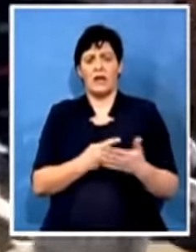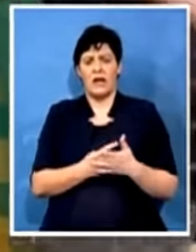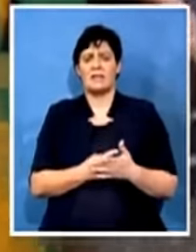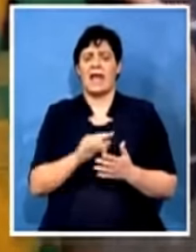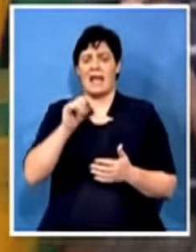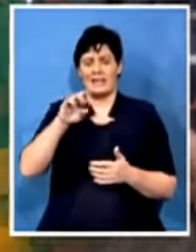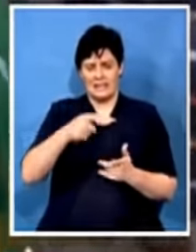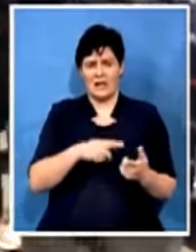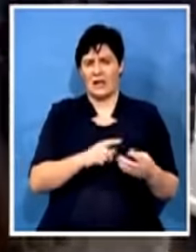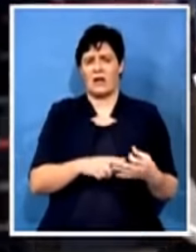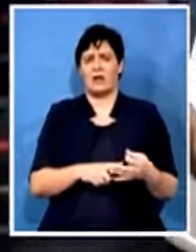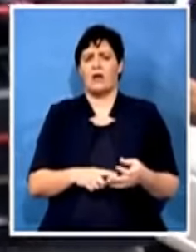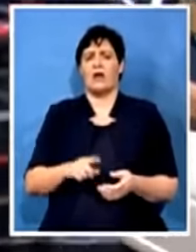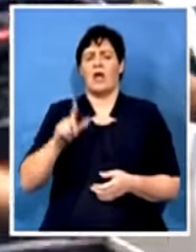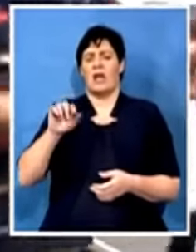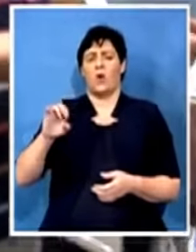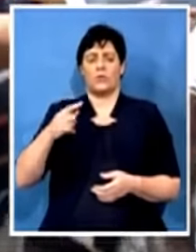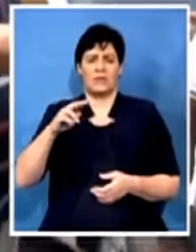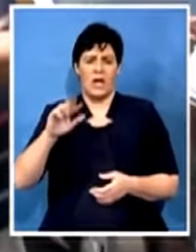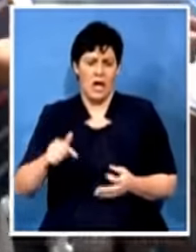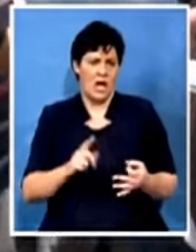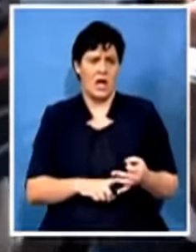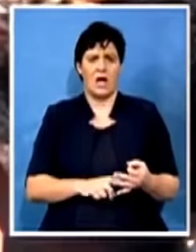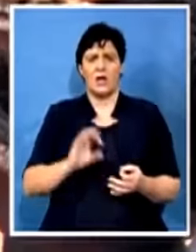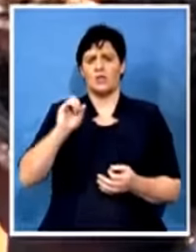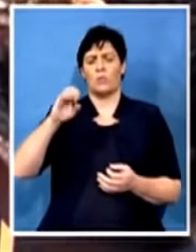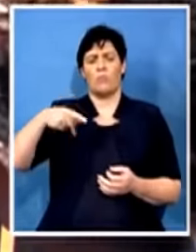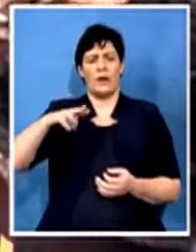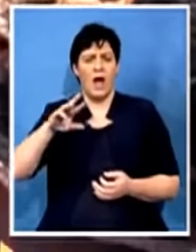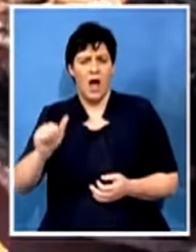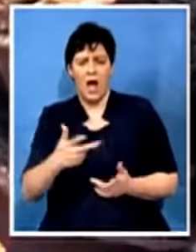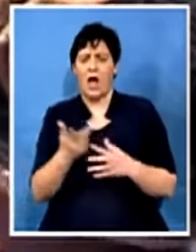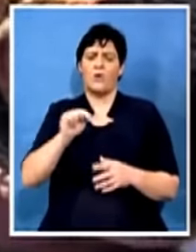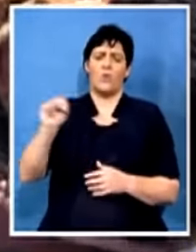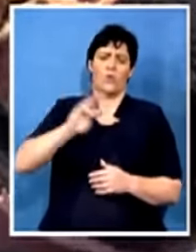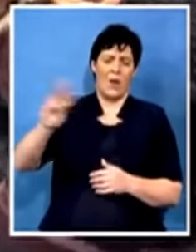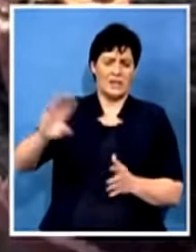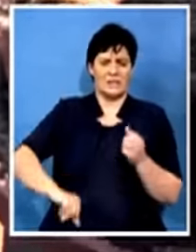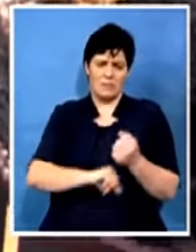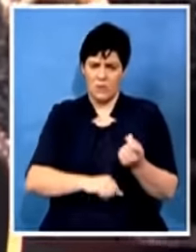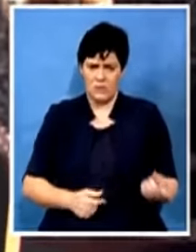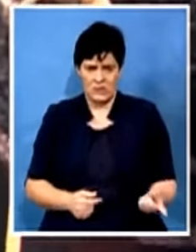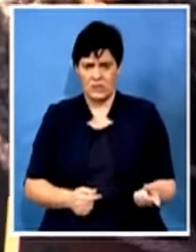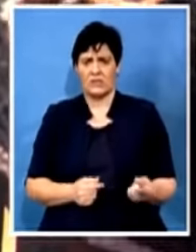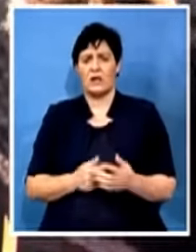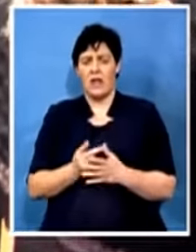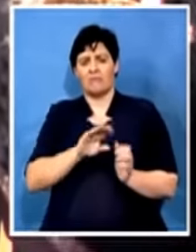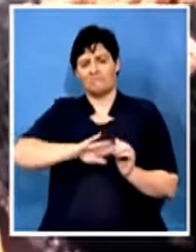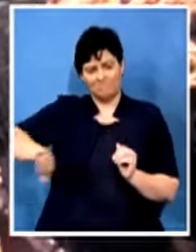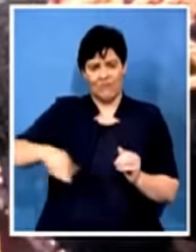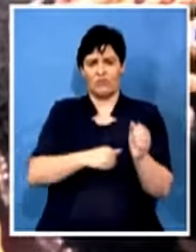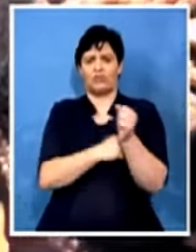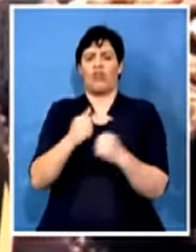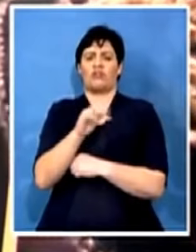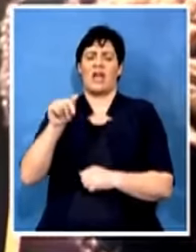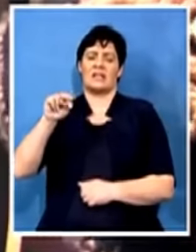the likes of Subra Muhammapilo in the northwest province, who have also been removed in the structures of the ANC, and the virtue of that PEC in that province